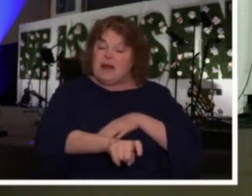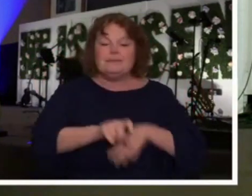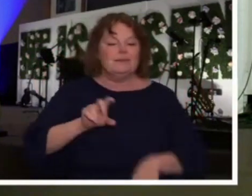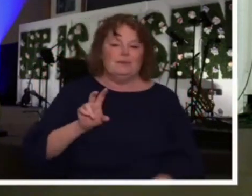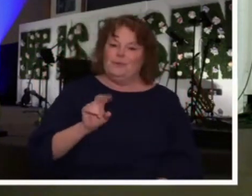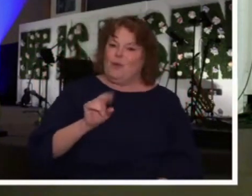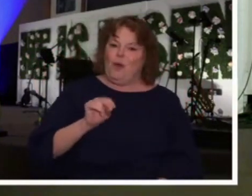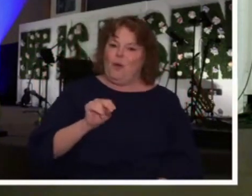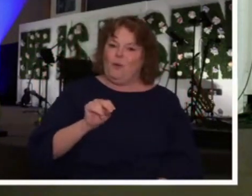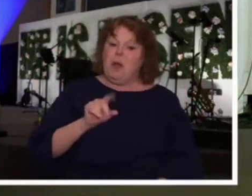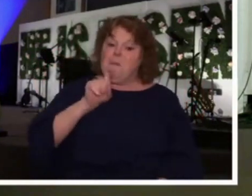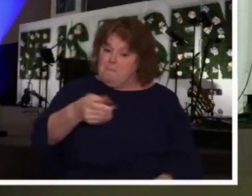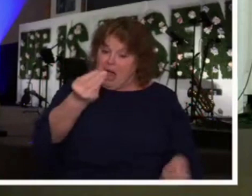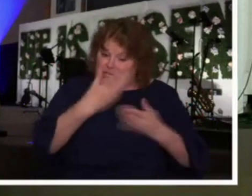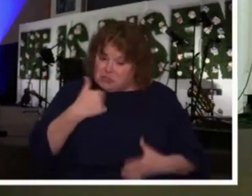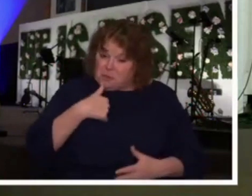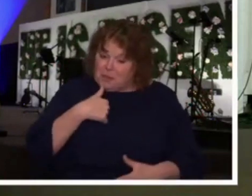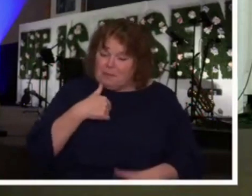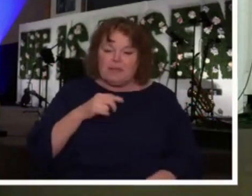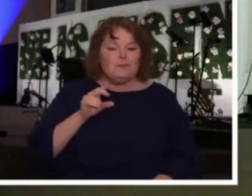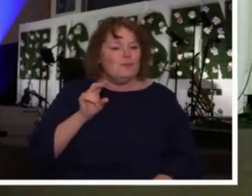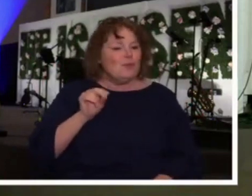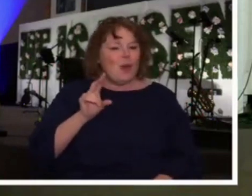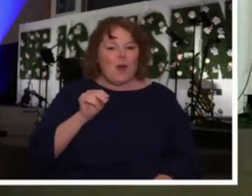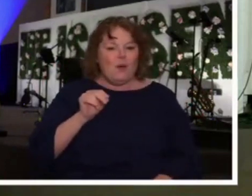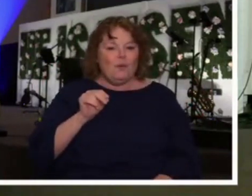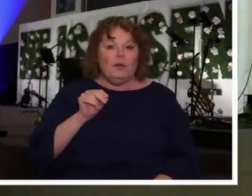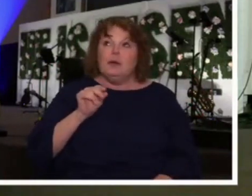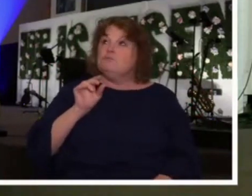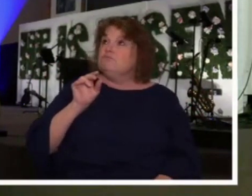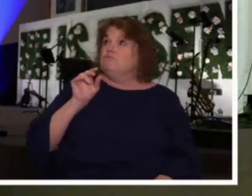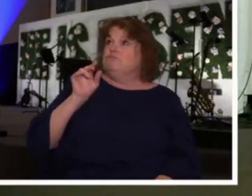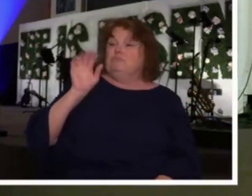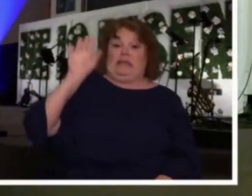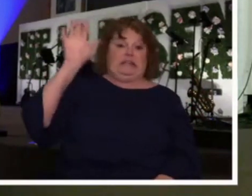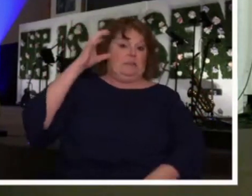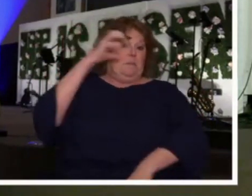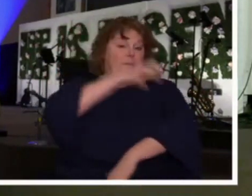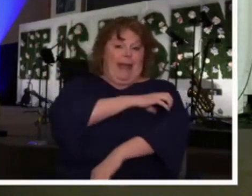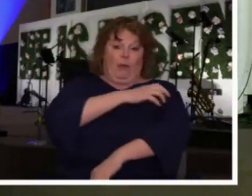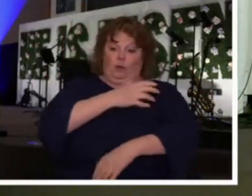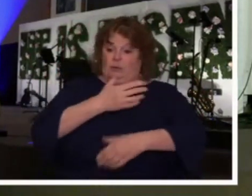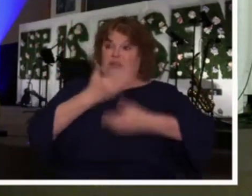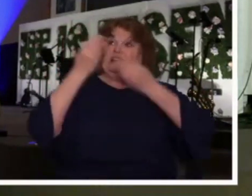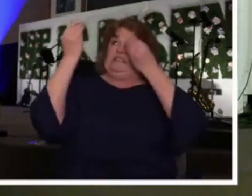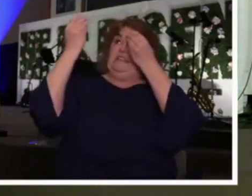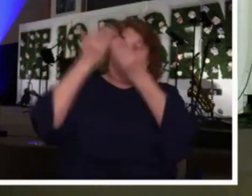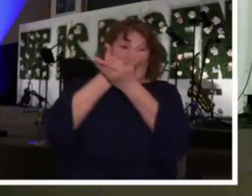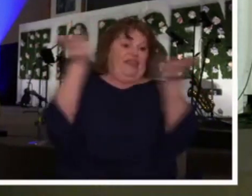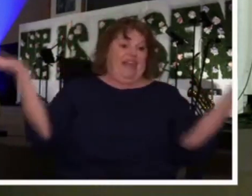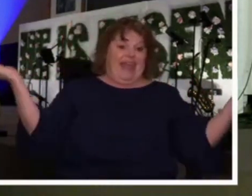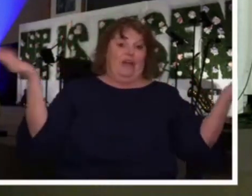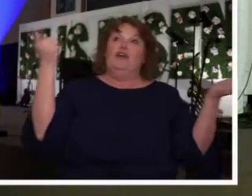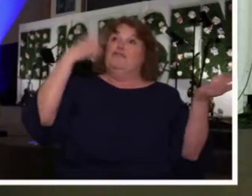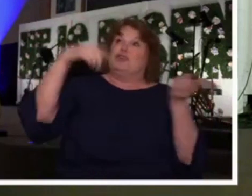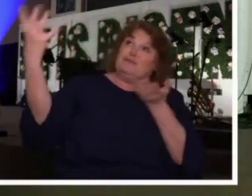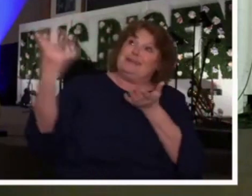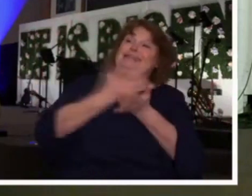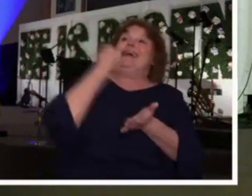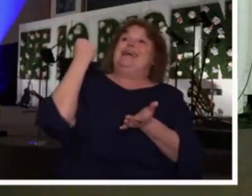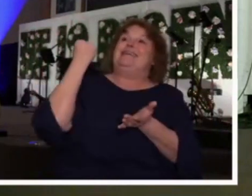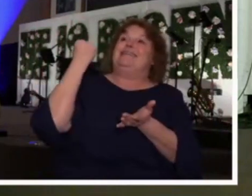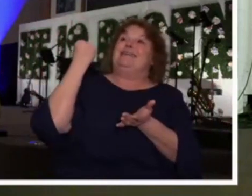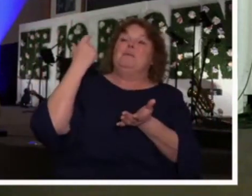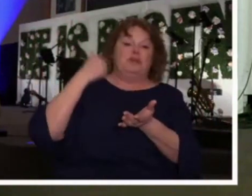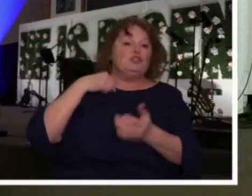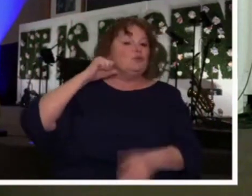force obedience upon you. Although His power is freely available to us, your life will make absolutely no impact